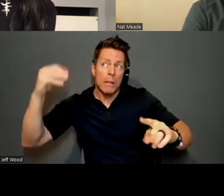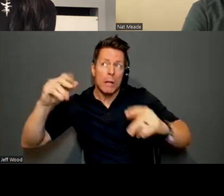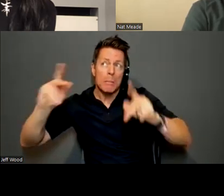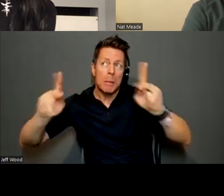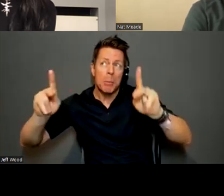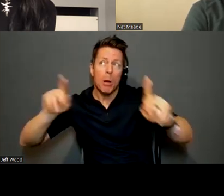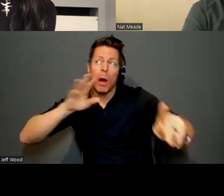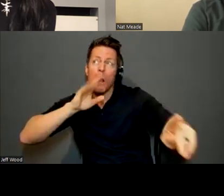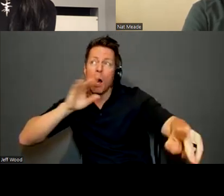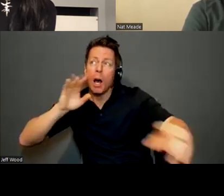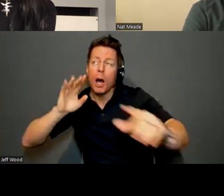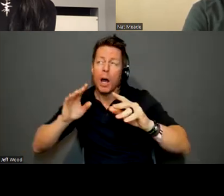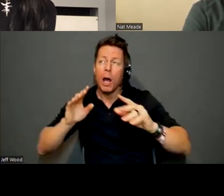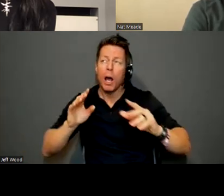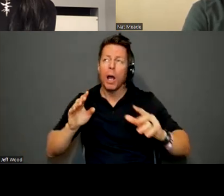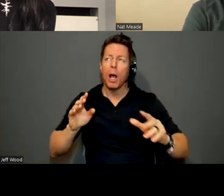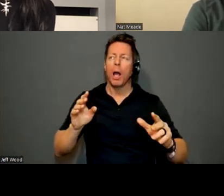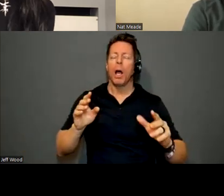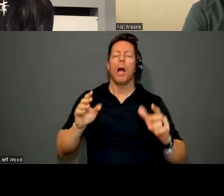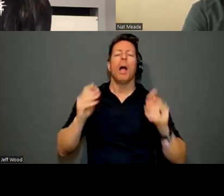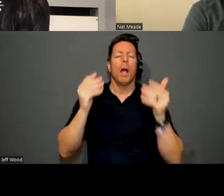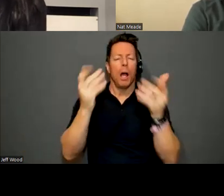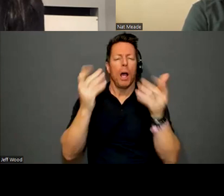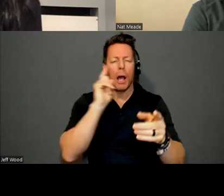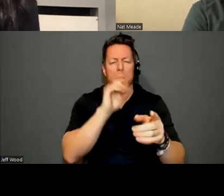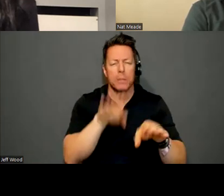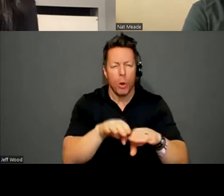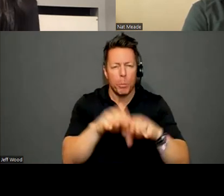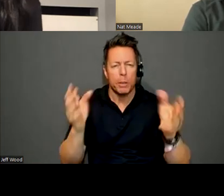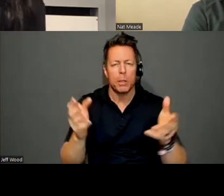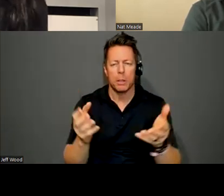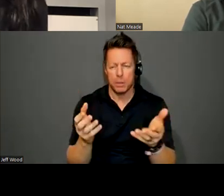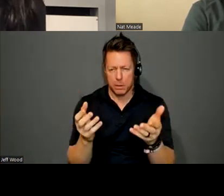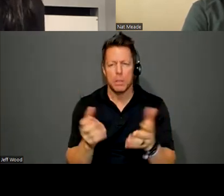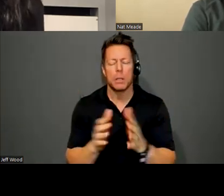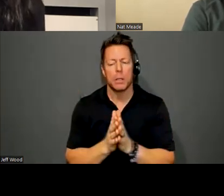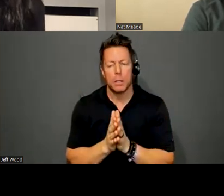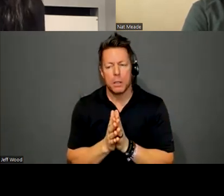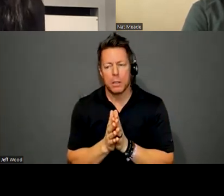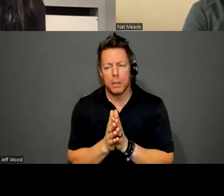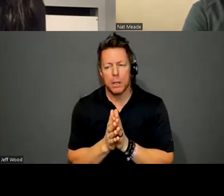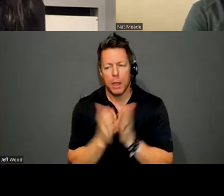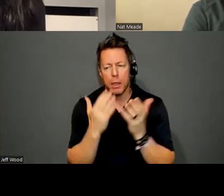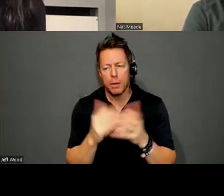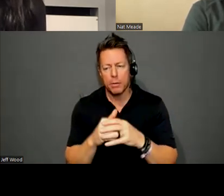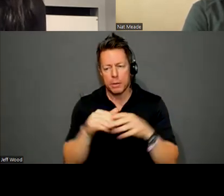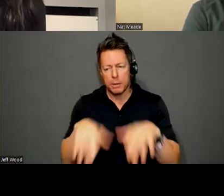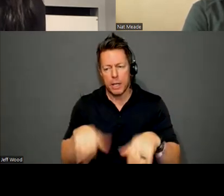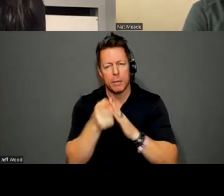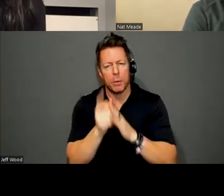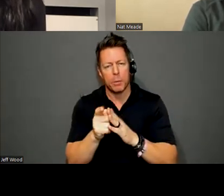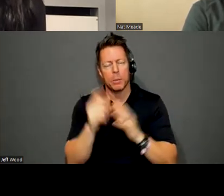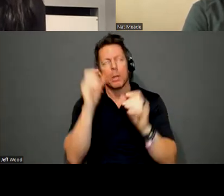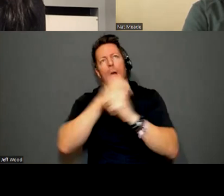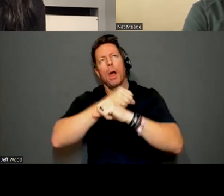Okay, you can open your eyes. Thank you for taking a minute to imagine yourself back in the space.